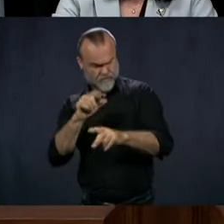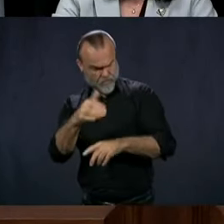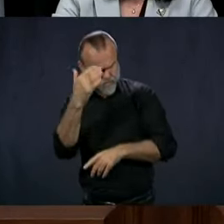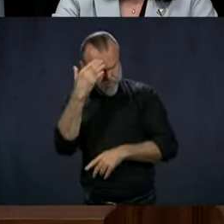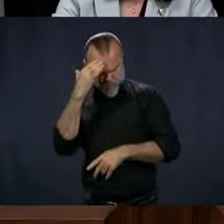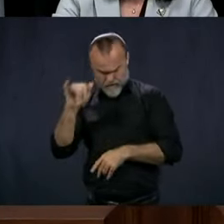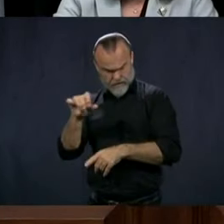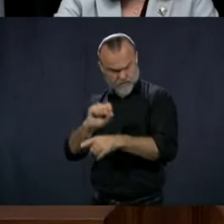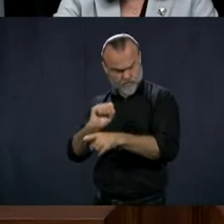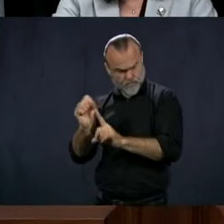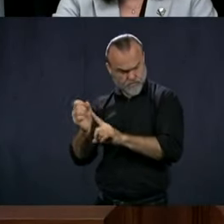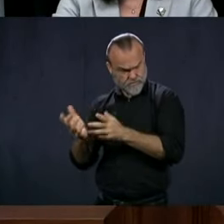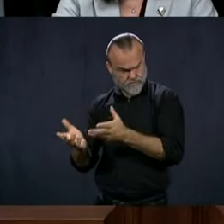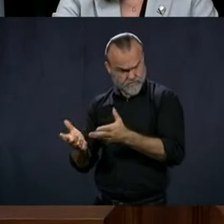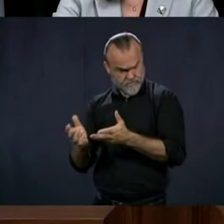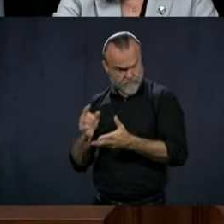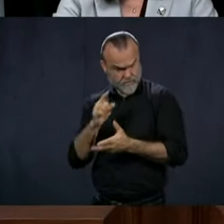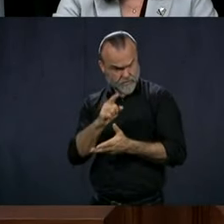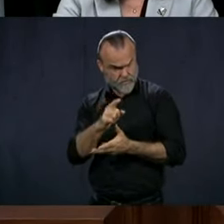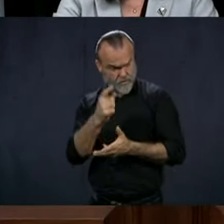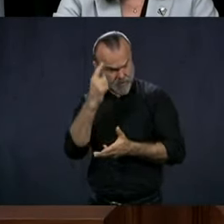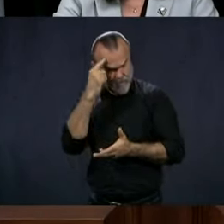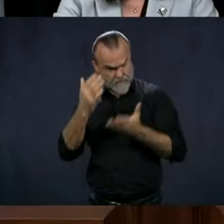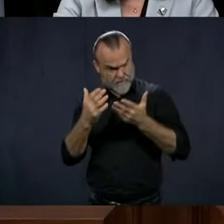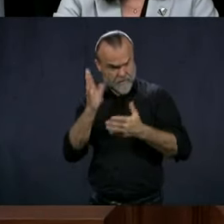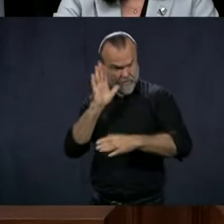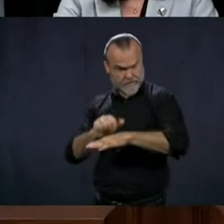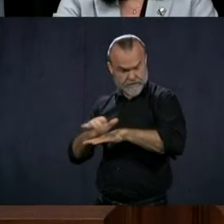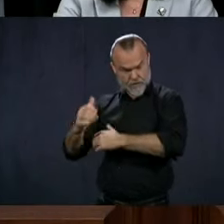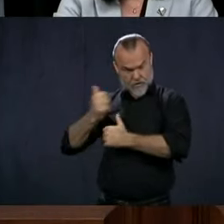specifically? And are you considering sending the army?